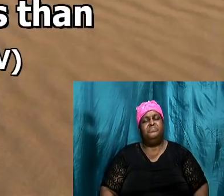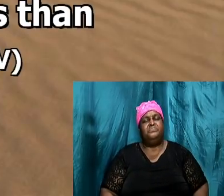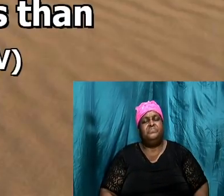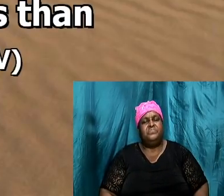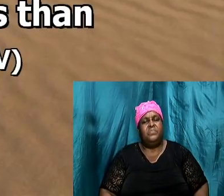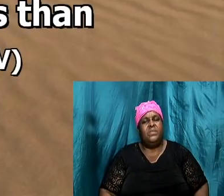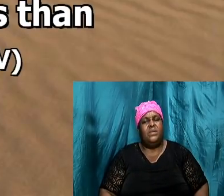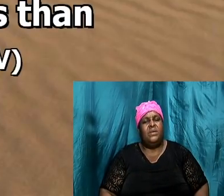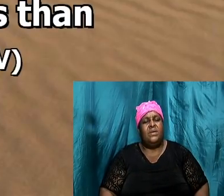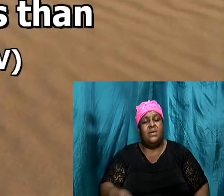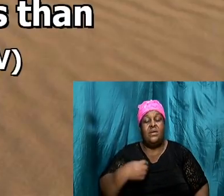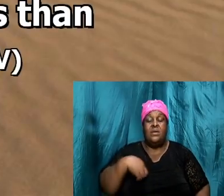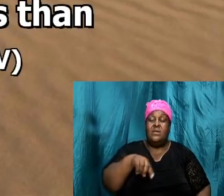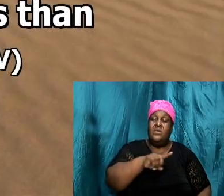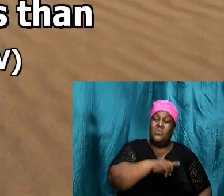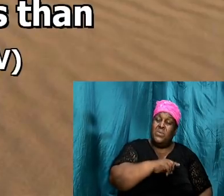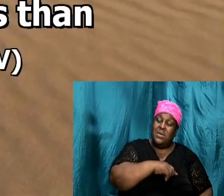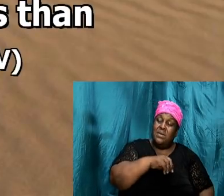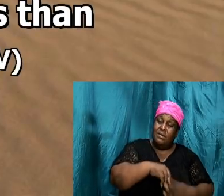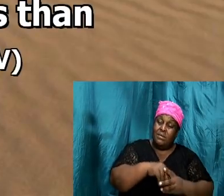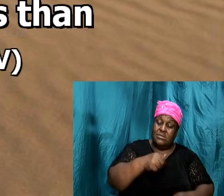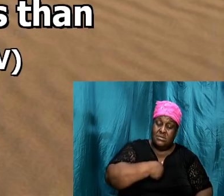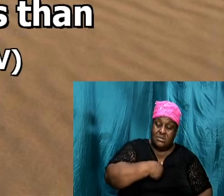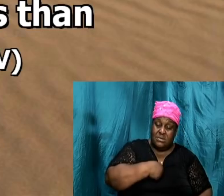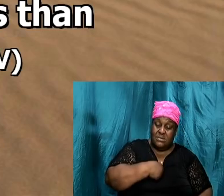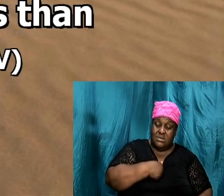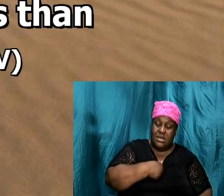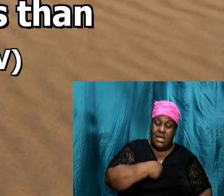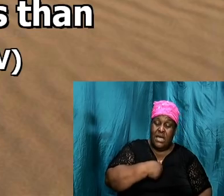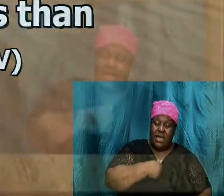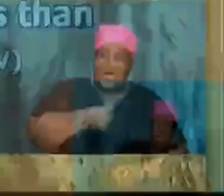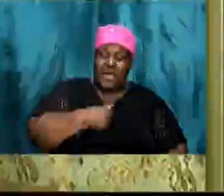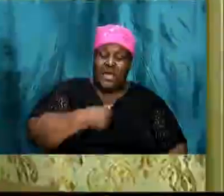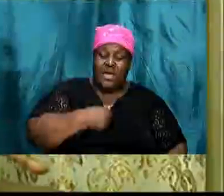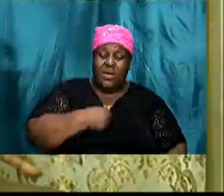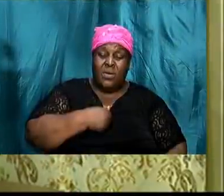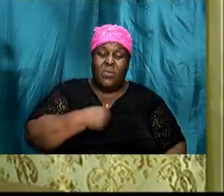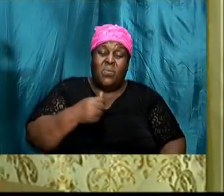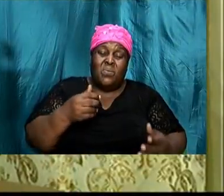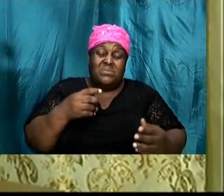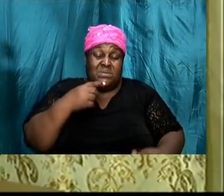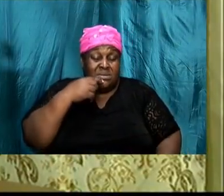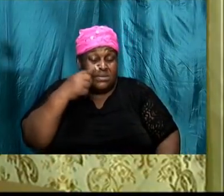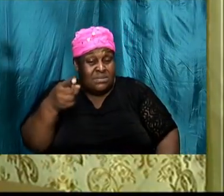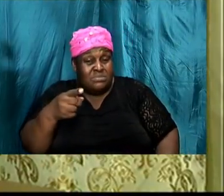we in ourselves tend towards evil